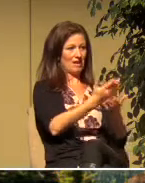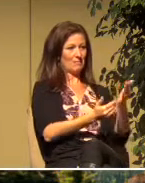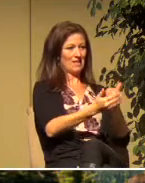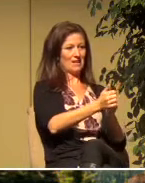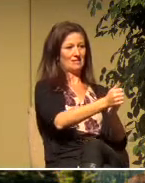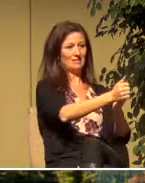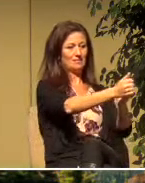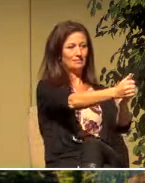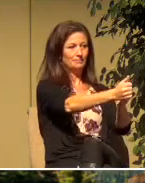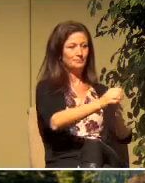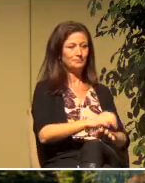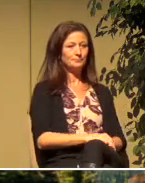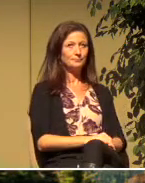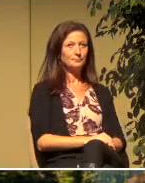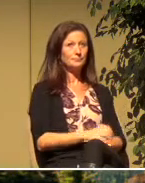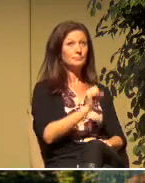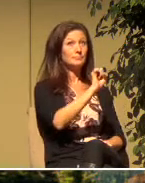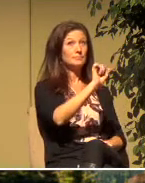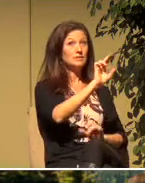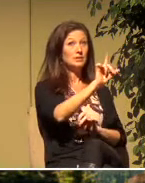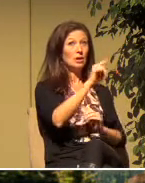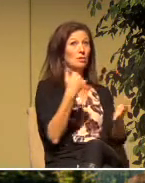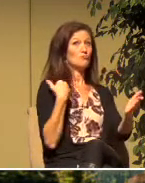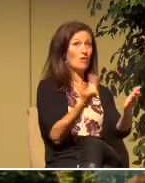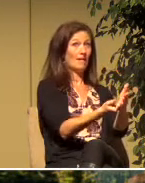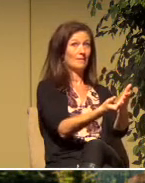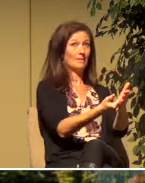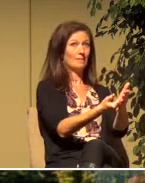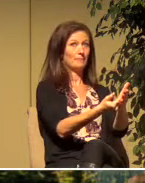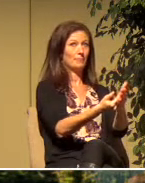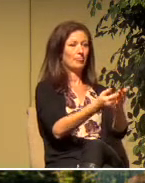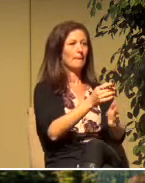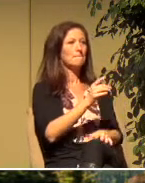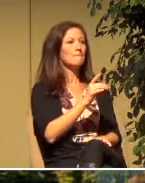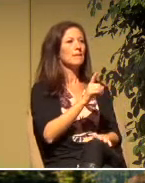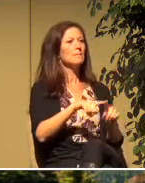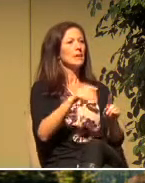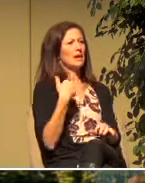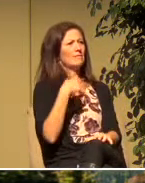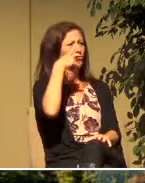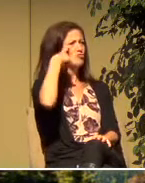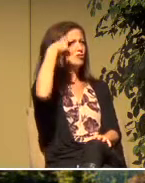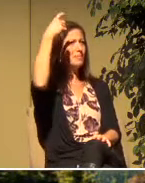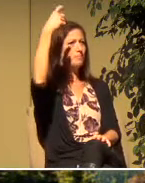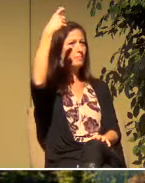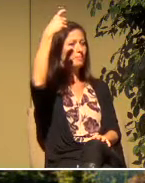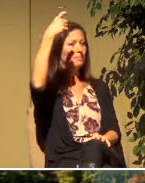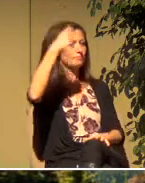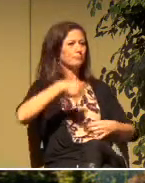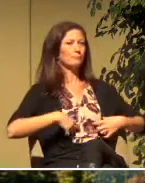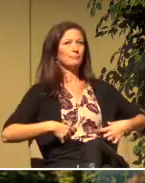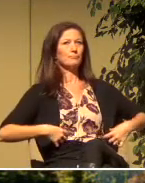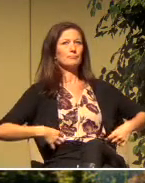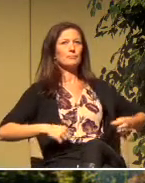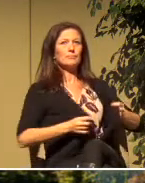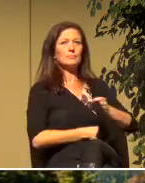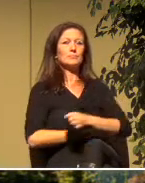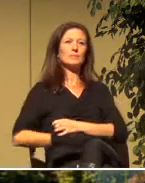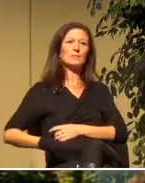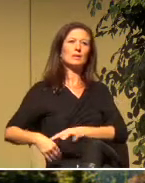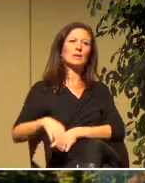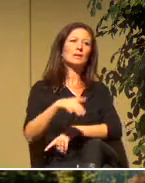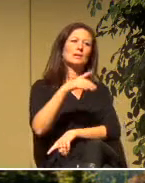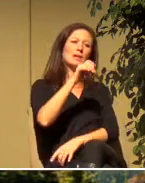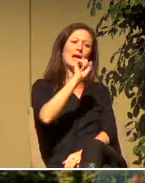The Lord called to him in a vision. Ananias. Yes, Lord, he answered. The Lord